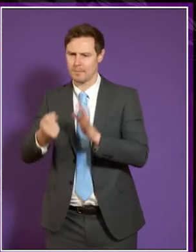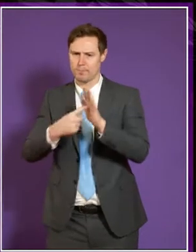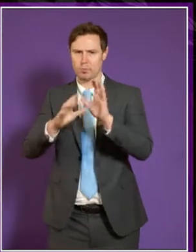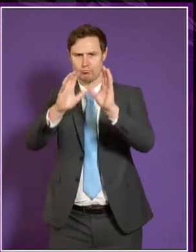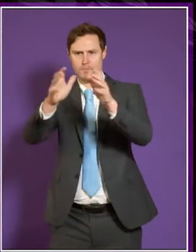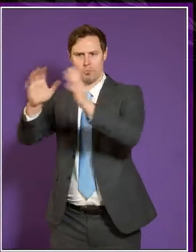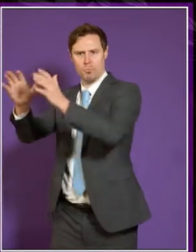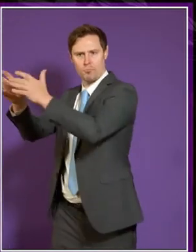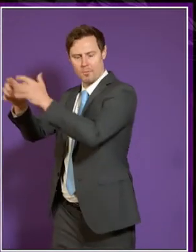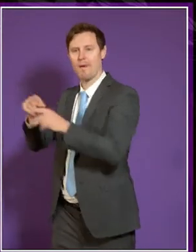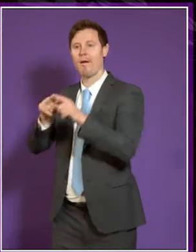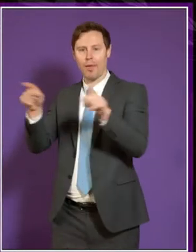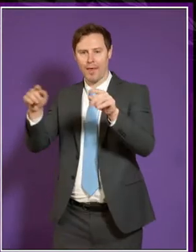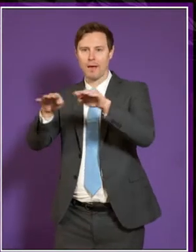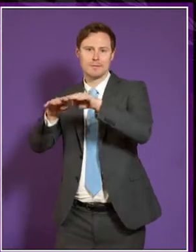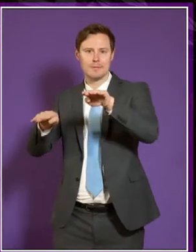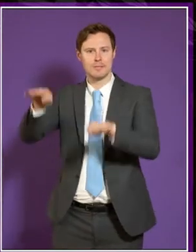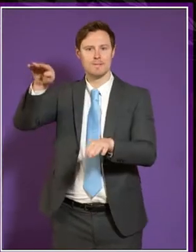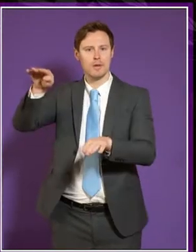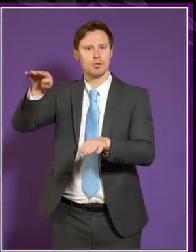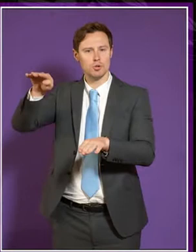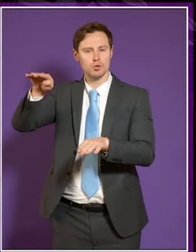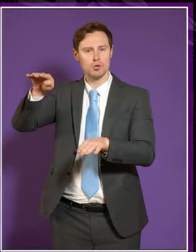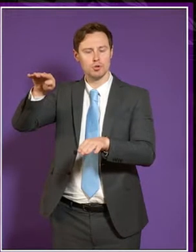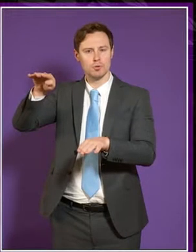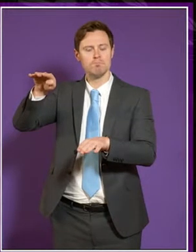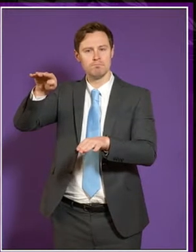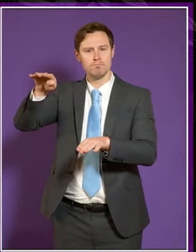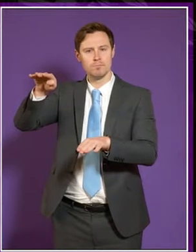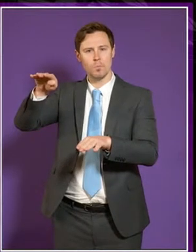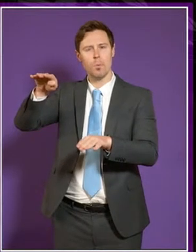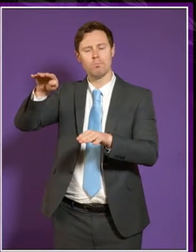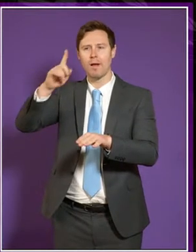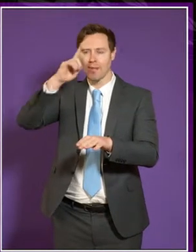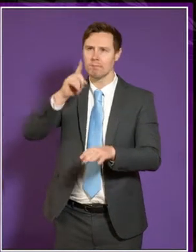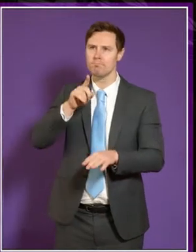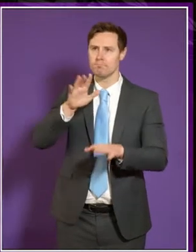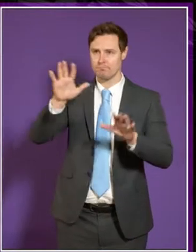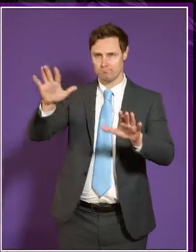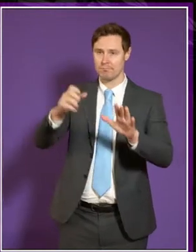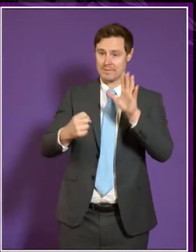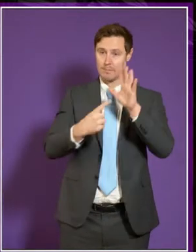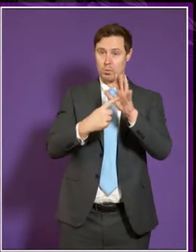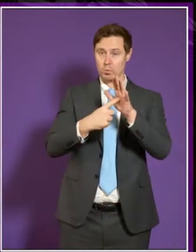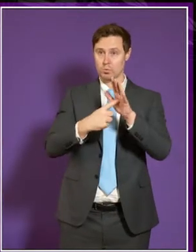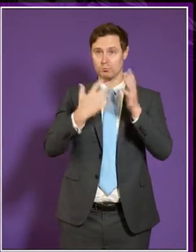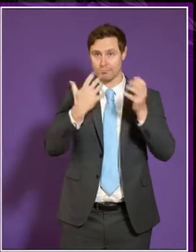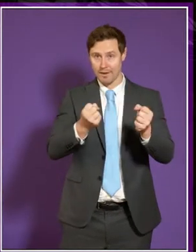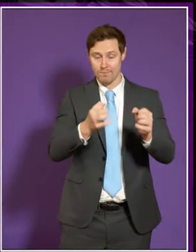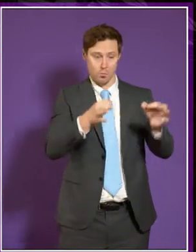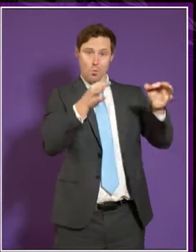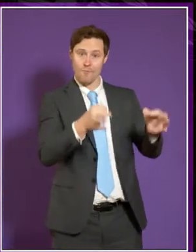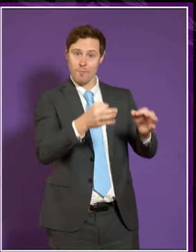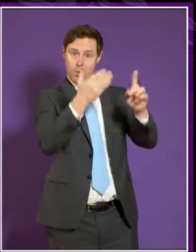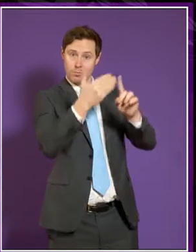who also suffer disadvantage. So I think it's important, while focusing on the targets, the formal